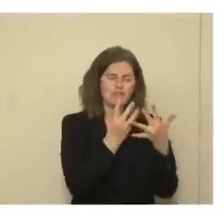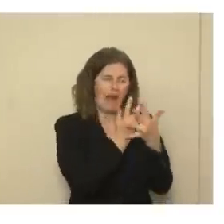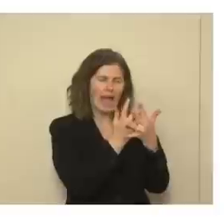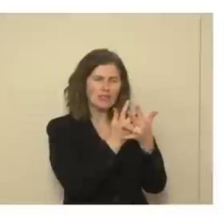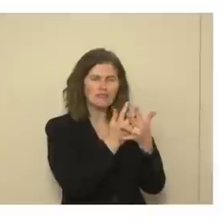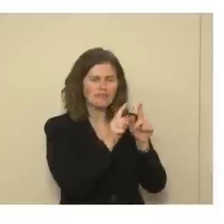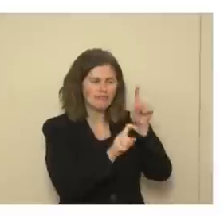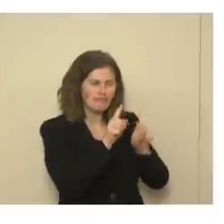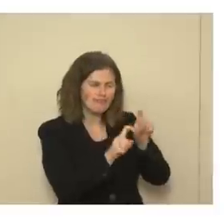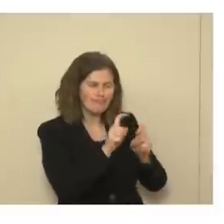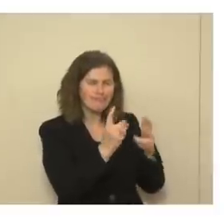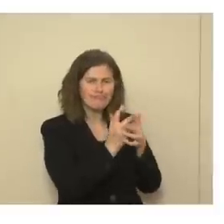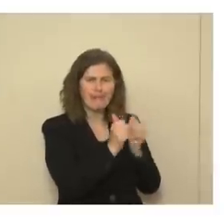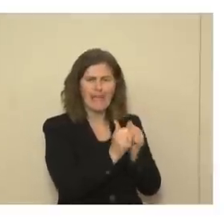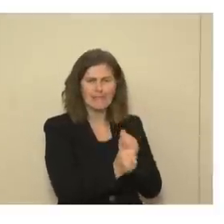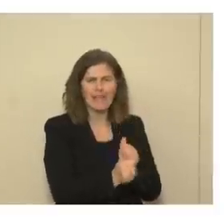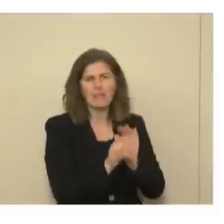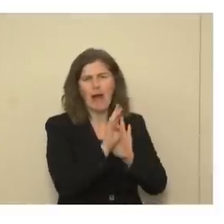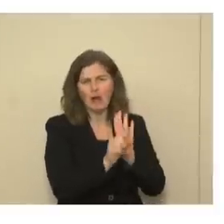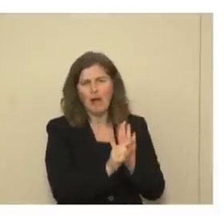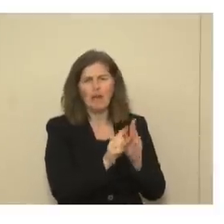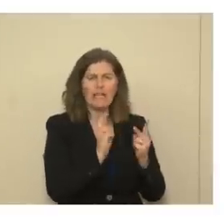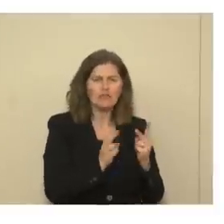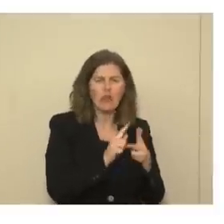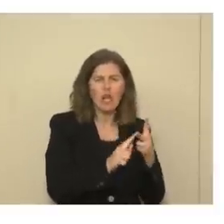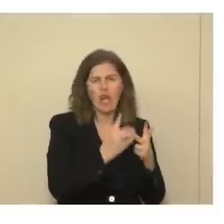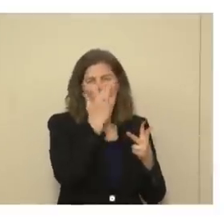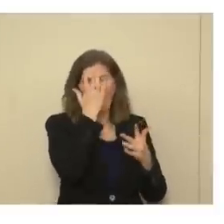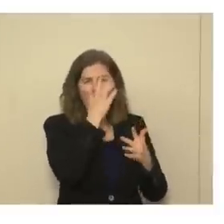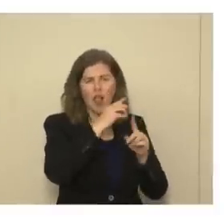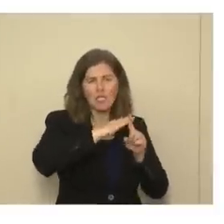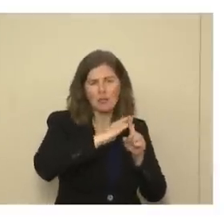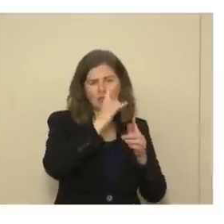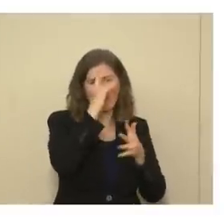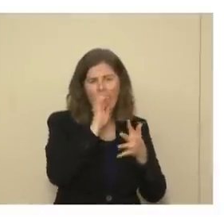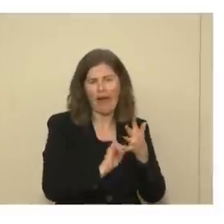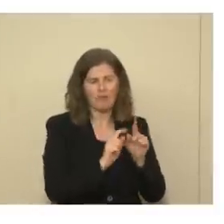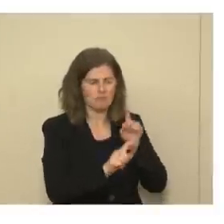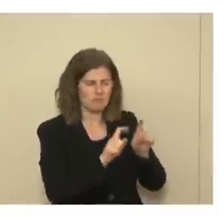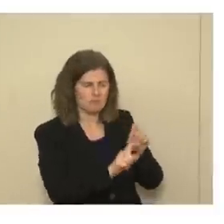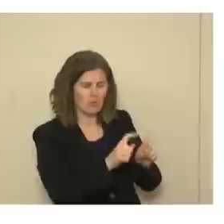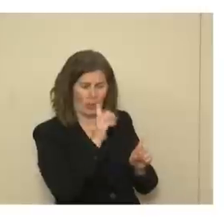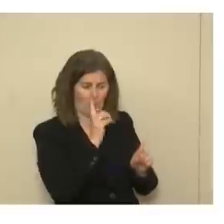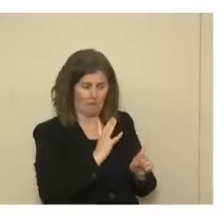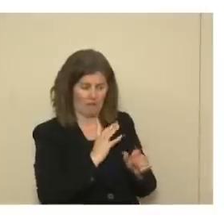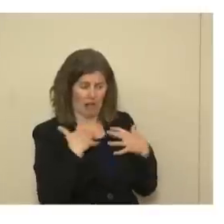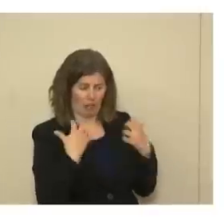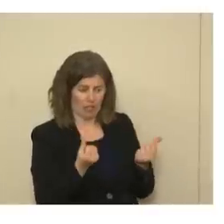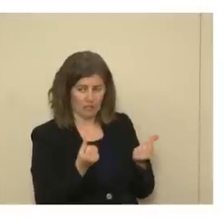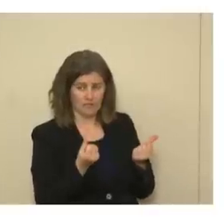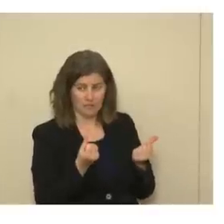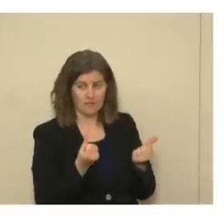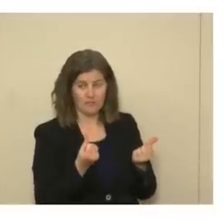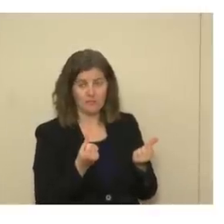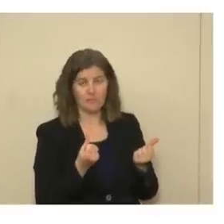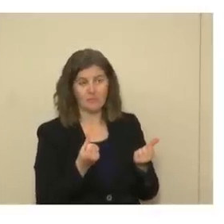and the background that the facilities will ask them, the questions that they will ask them.